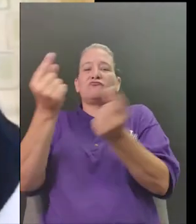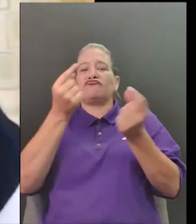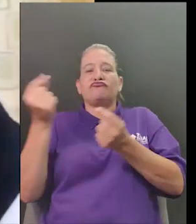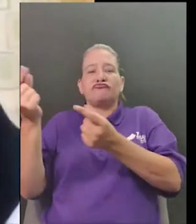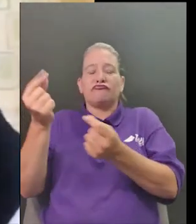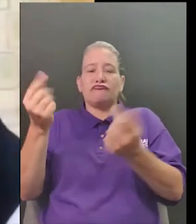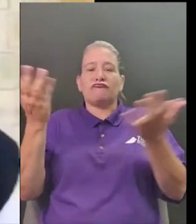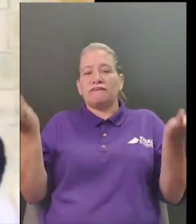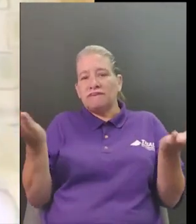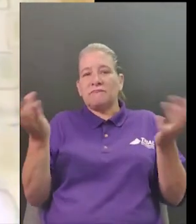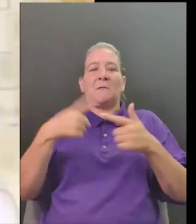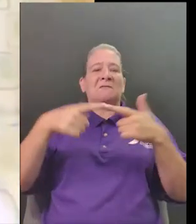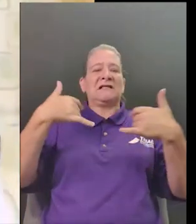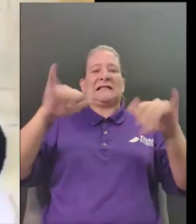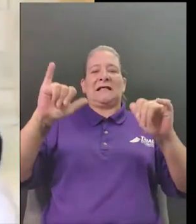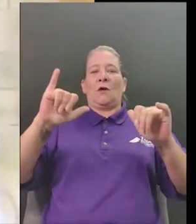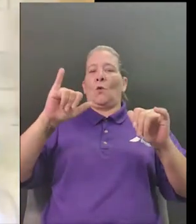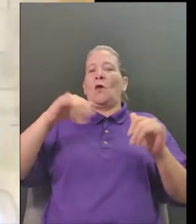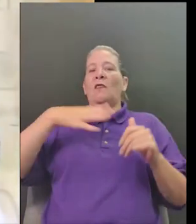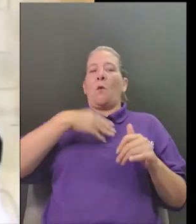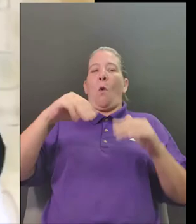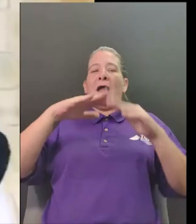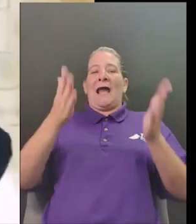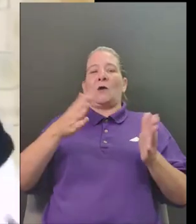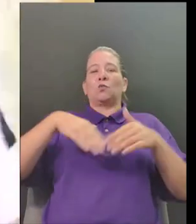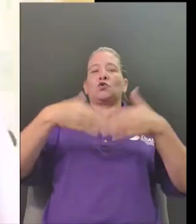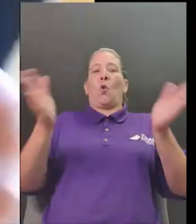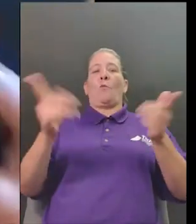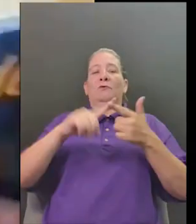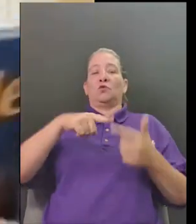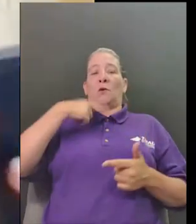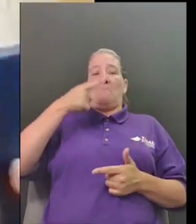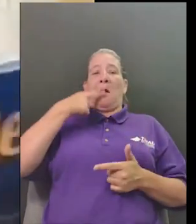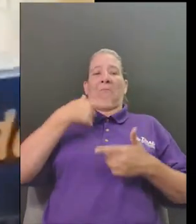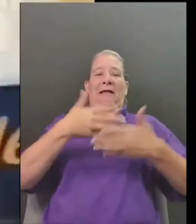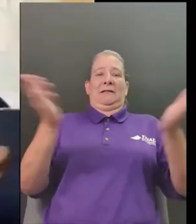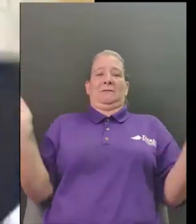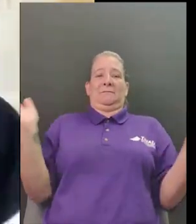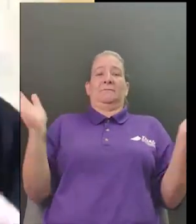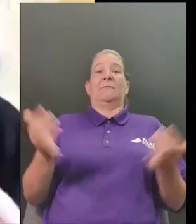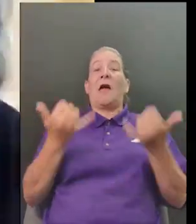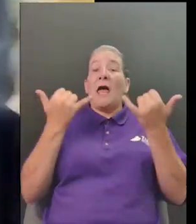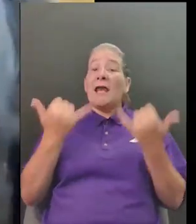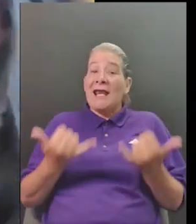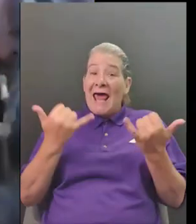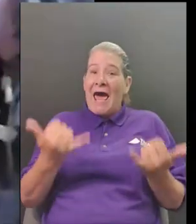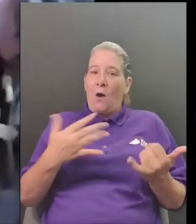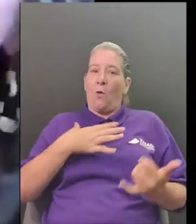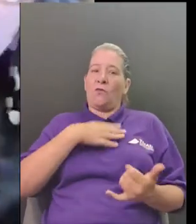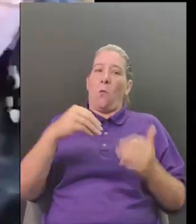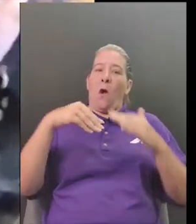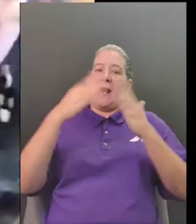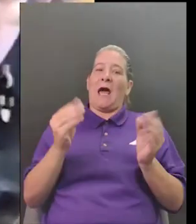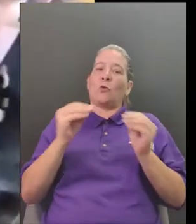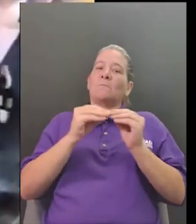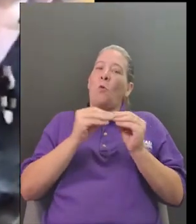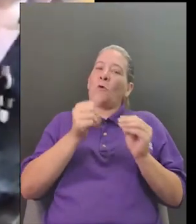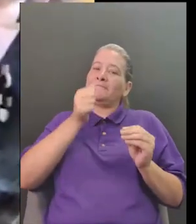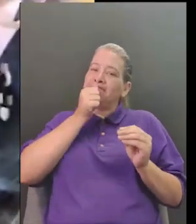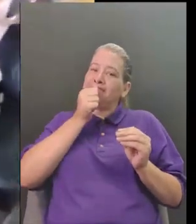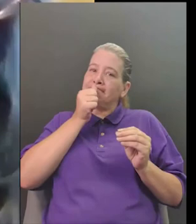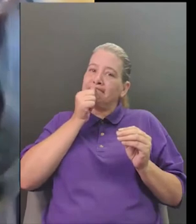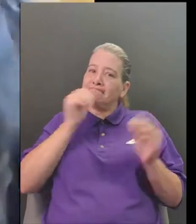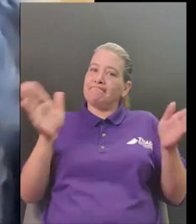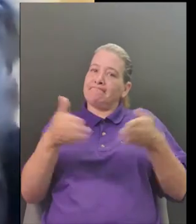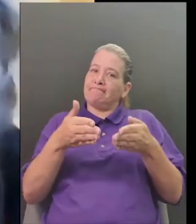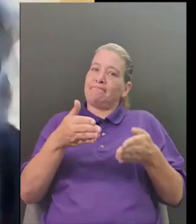and may be able to answer questions um so again um sibyl's night ride was the story